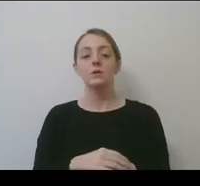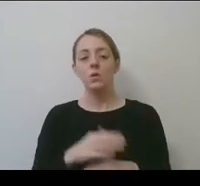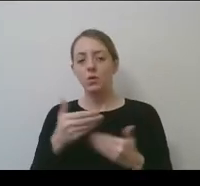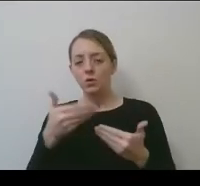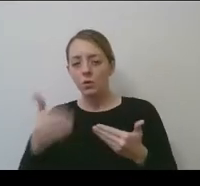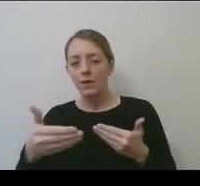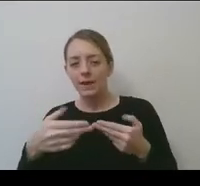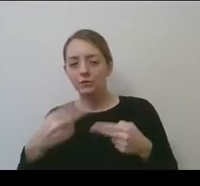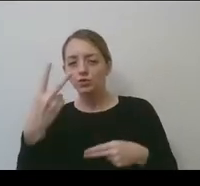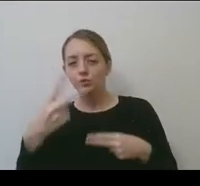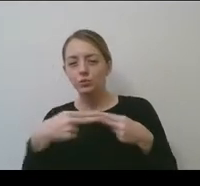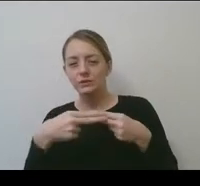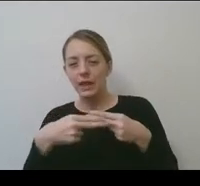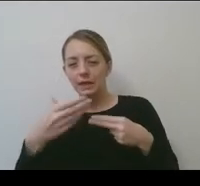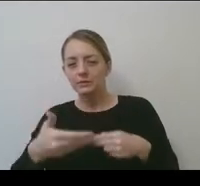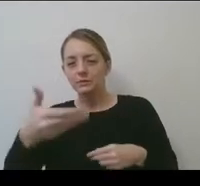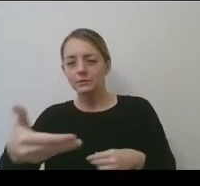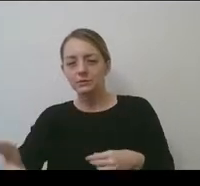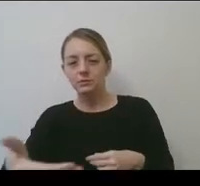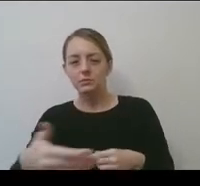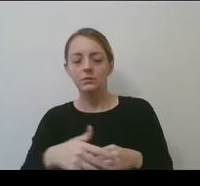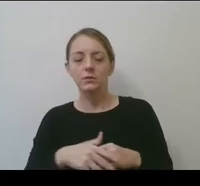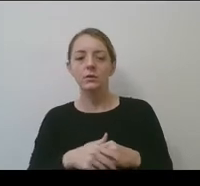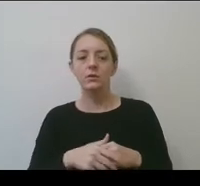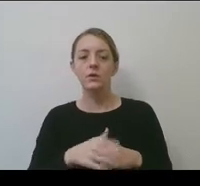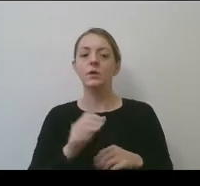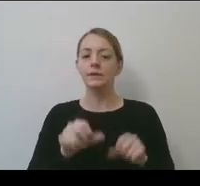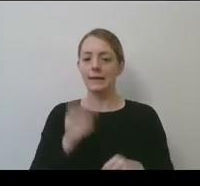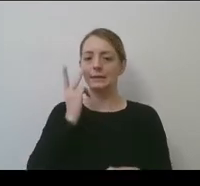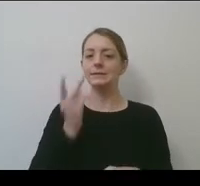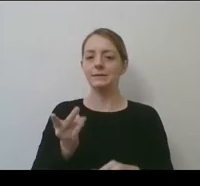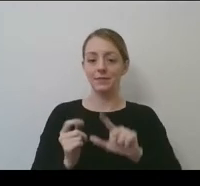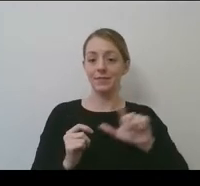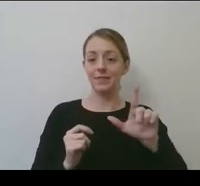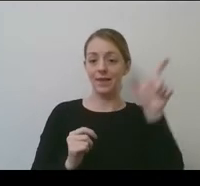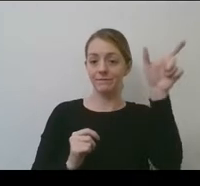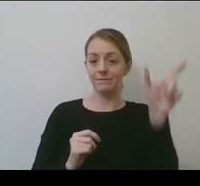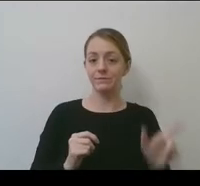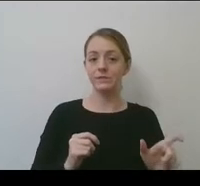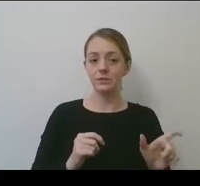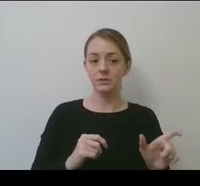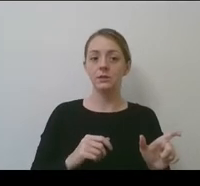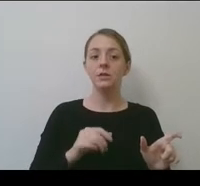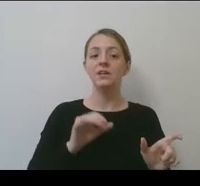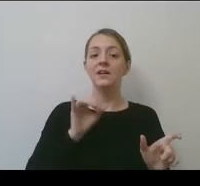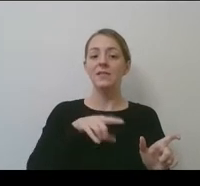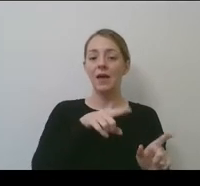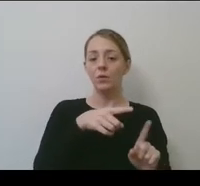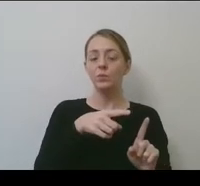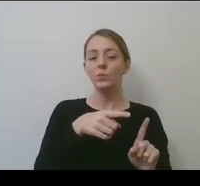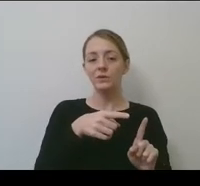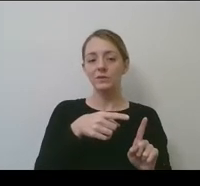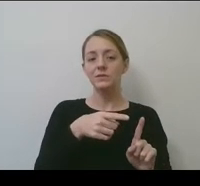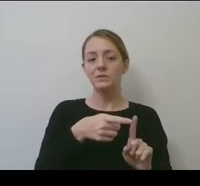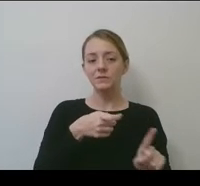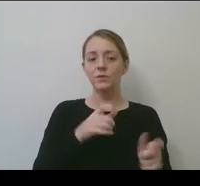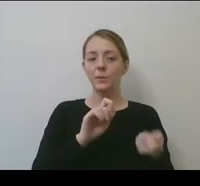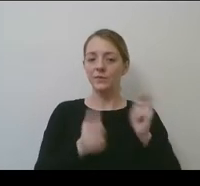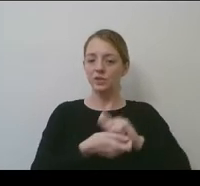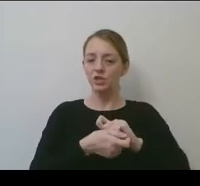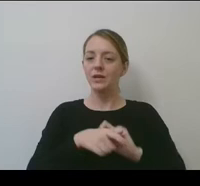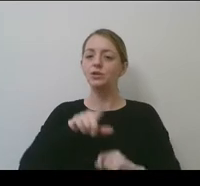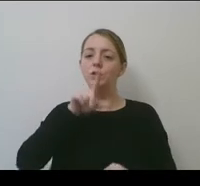I think it is real quick. you see here on the left, that was, um, through the change in the Twitter handle as an